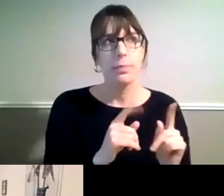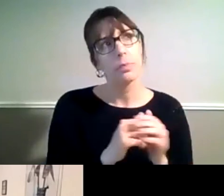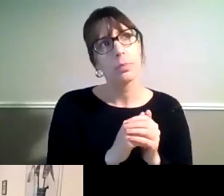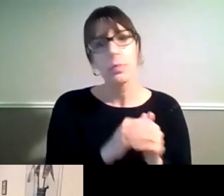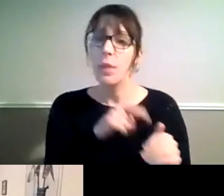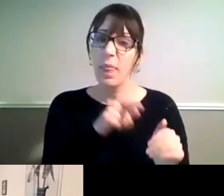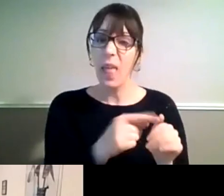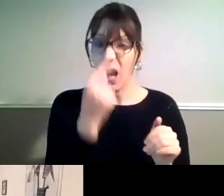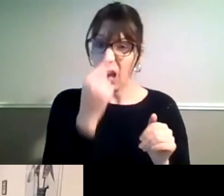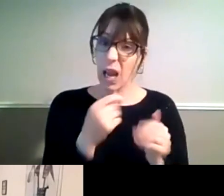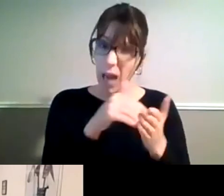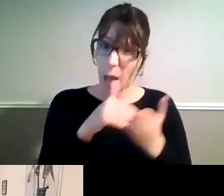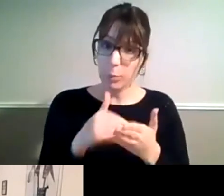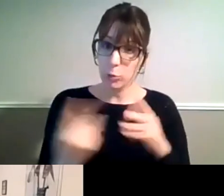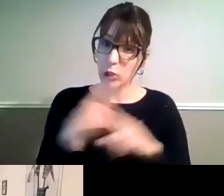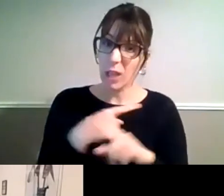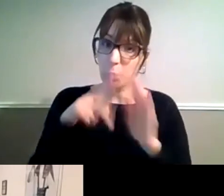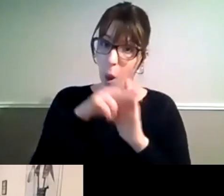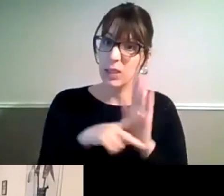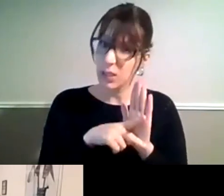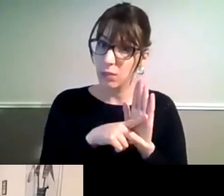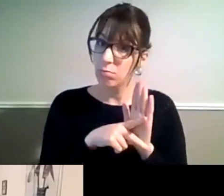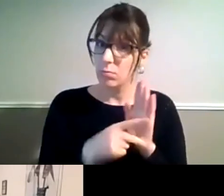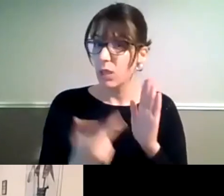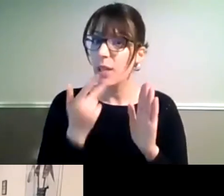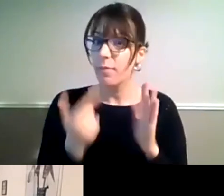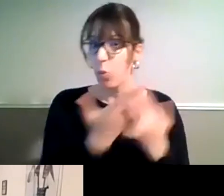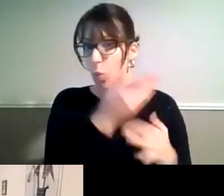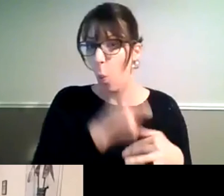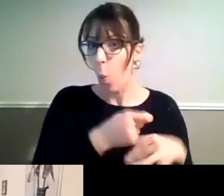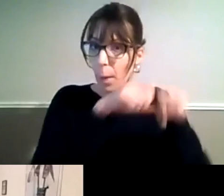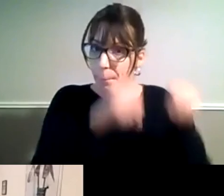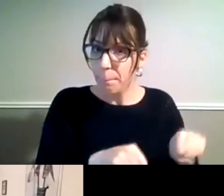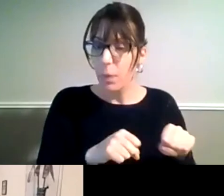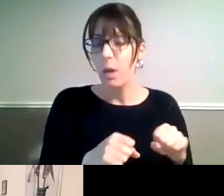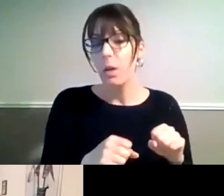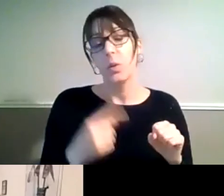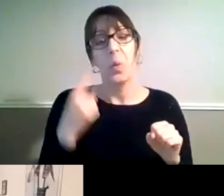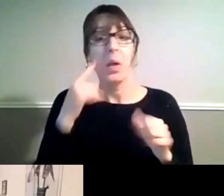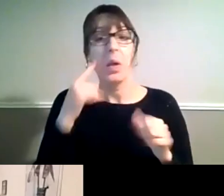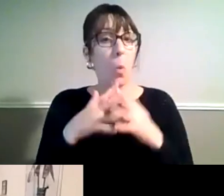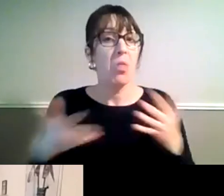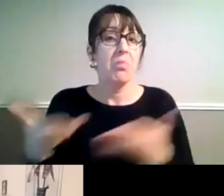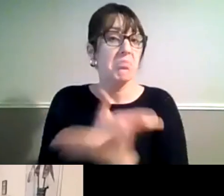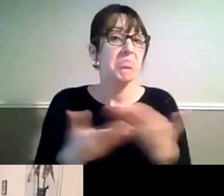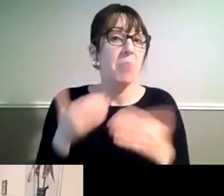help to change policy and practice so well worthwhile having a conversation perhaps through the alliance about